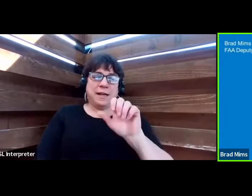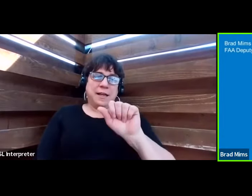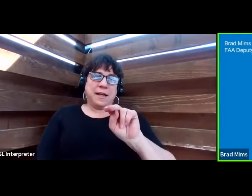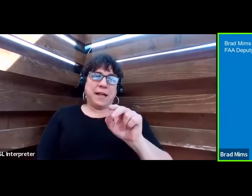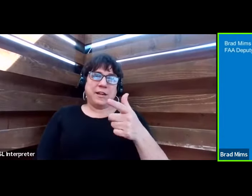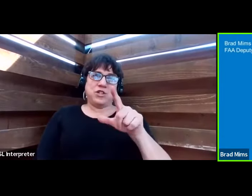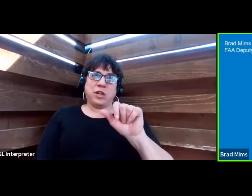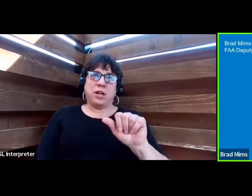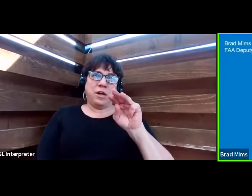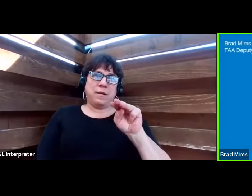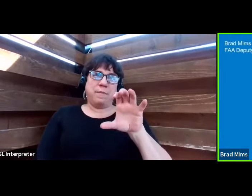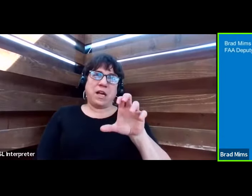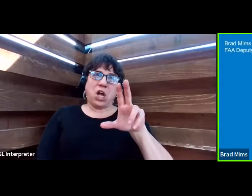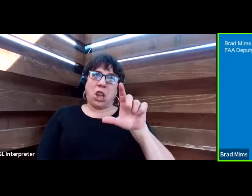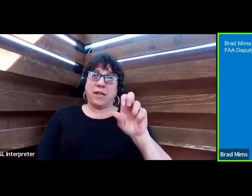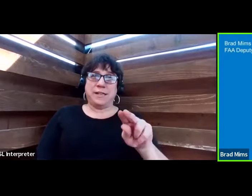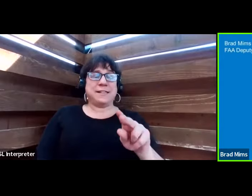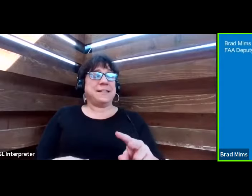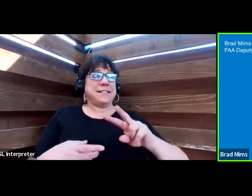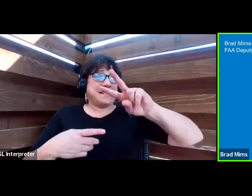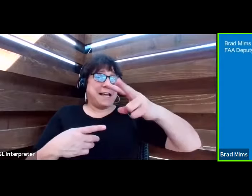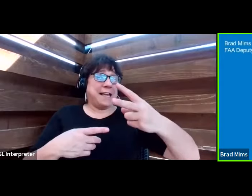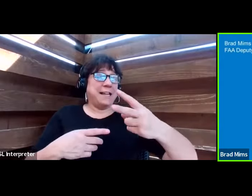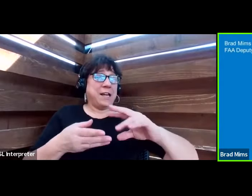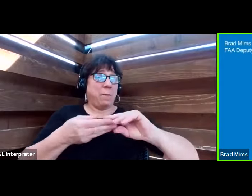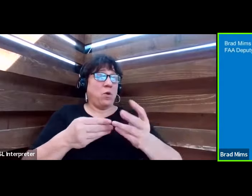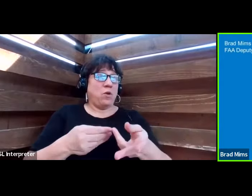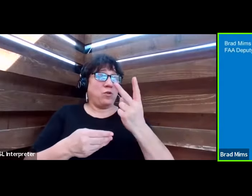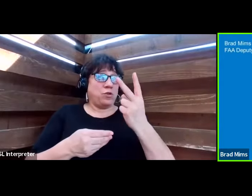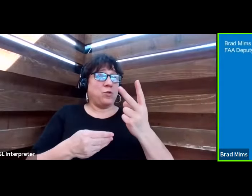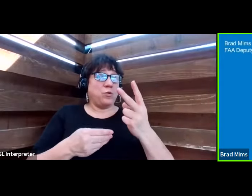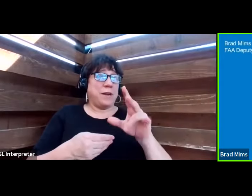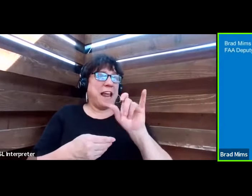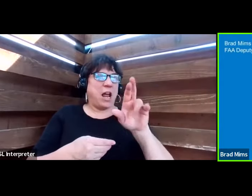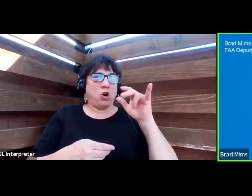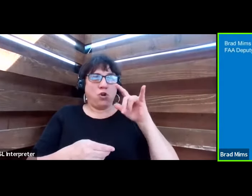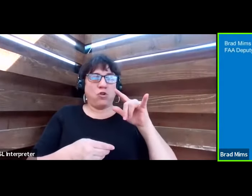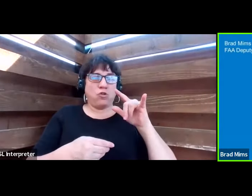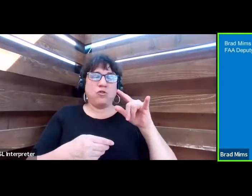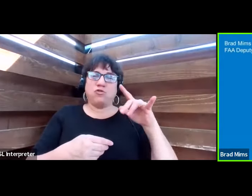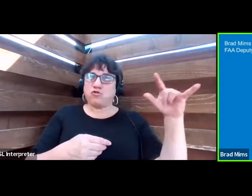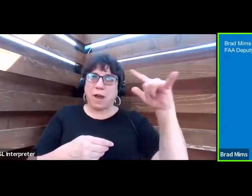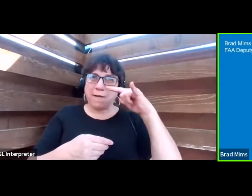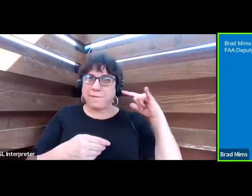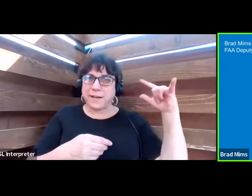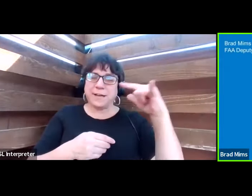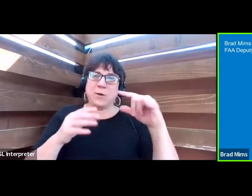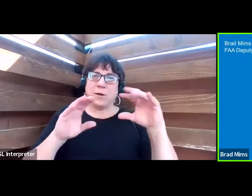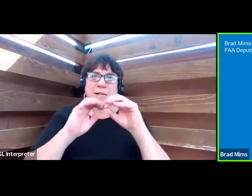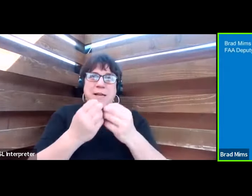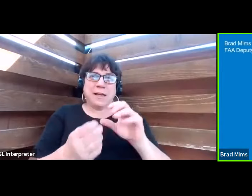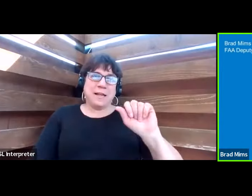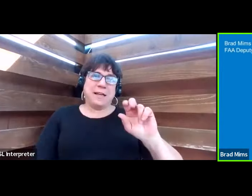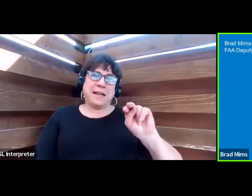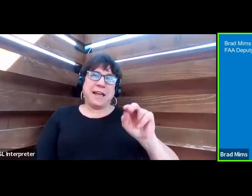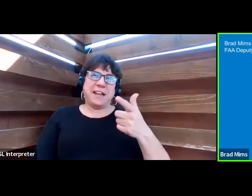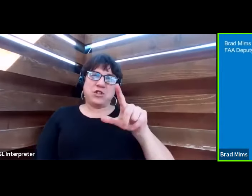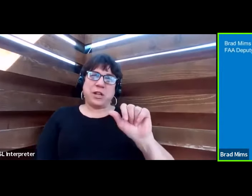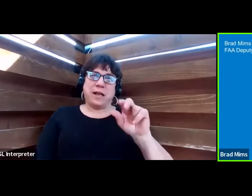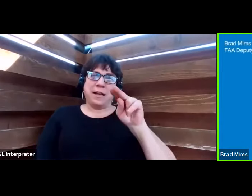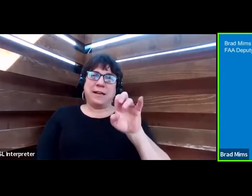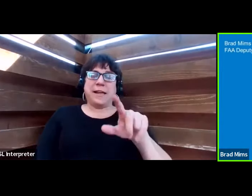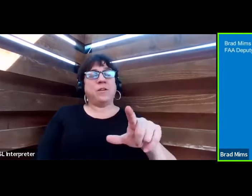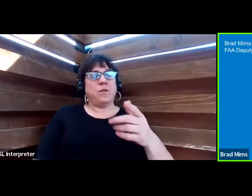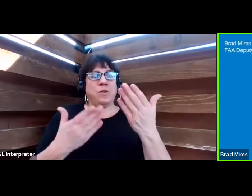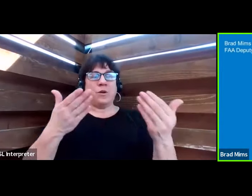number two in the air traffic organization, as well as Angela Neal, who is our new head of